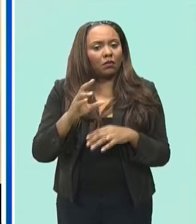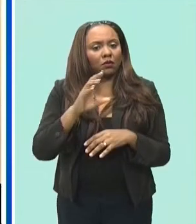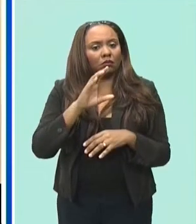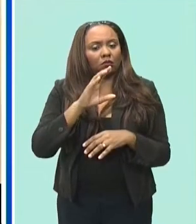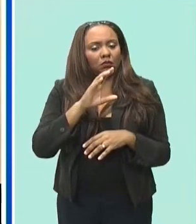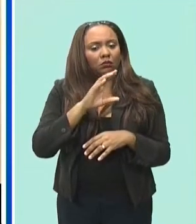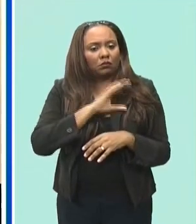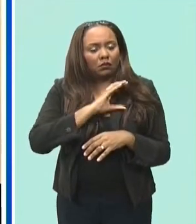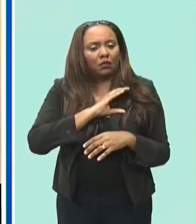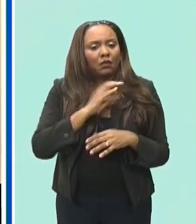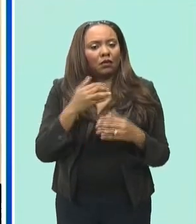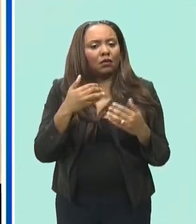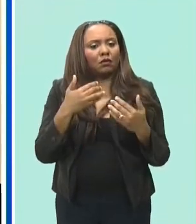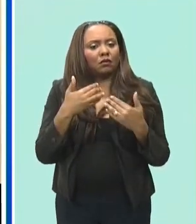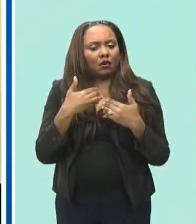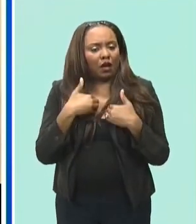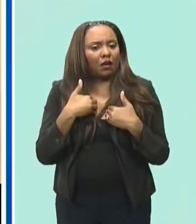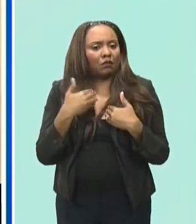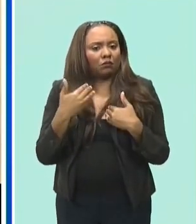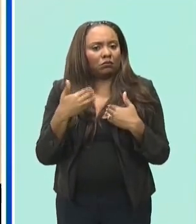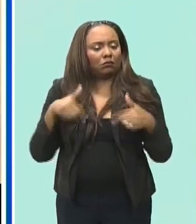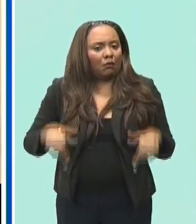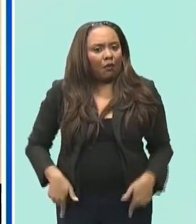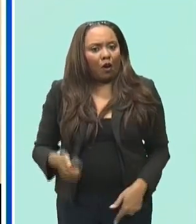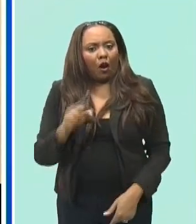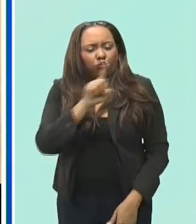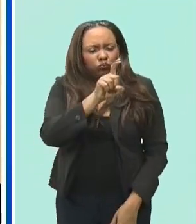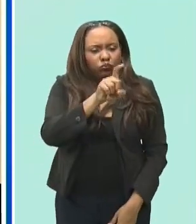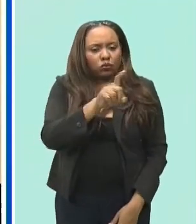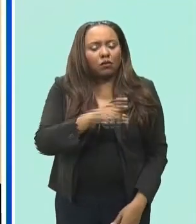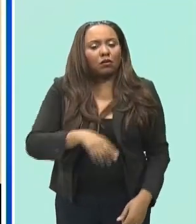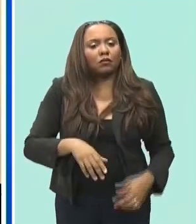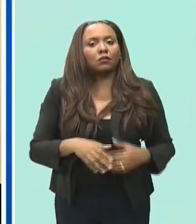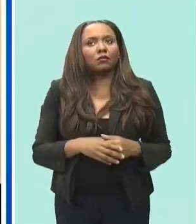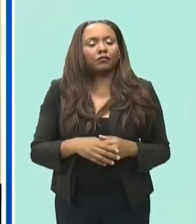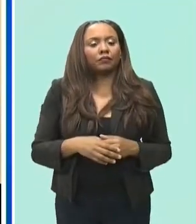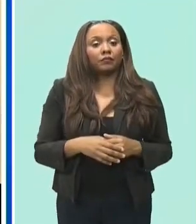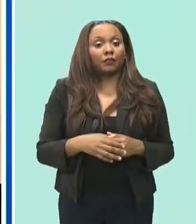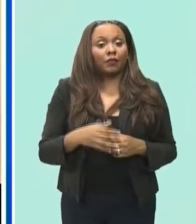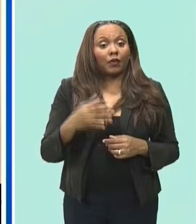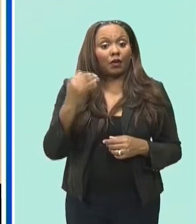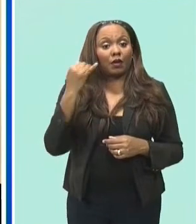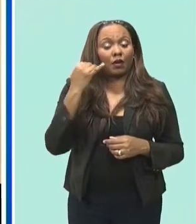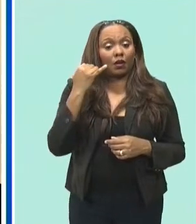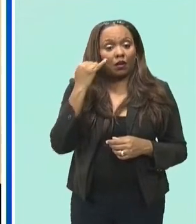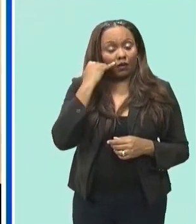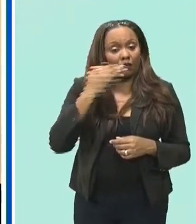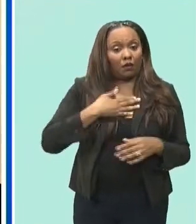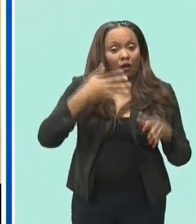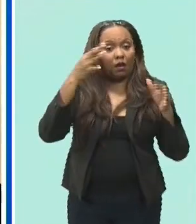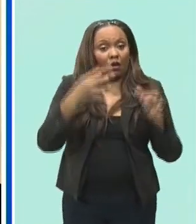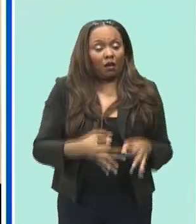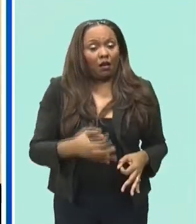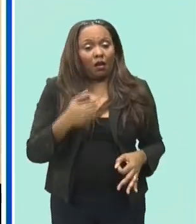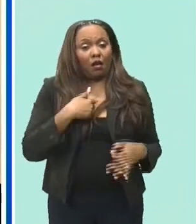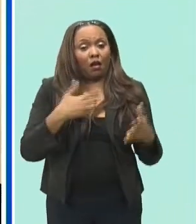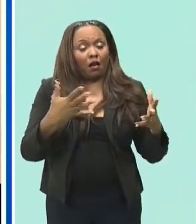what i would do is to make sure that that